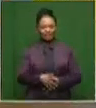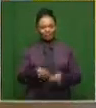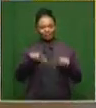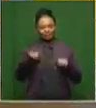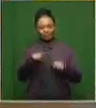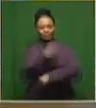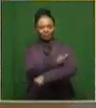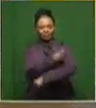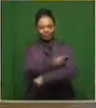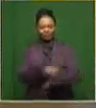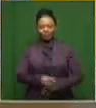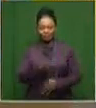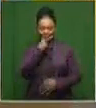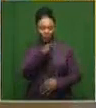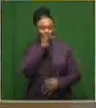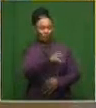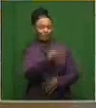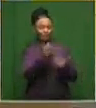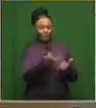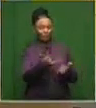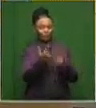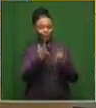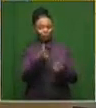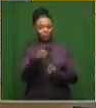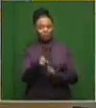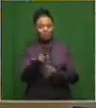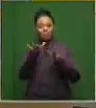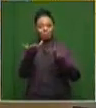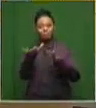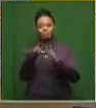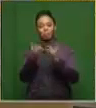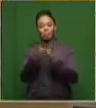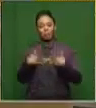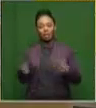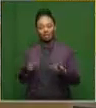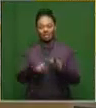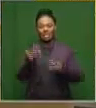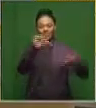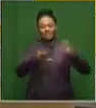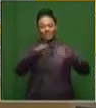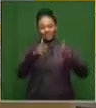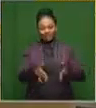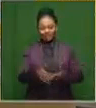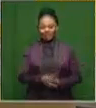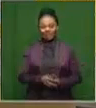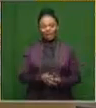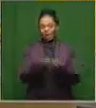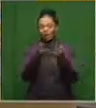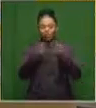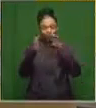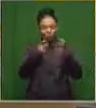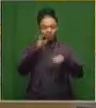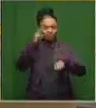comments like this are actually doing for the Department of Health, for scientists. know, things like this, we'll get those into consideration.